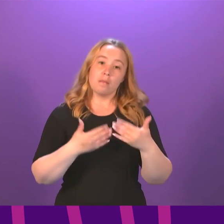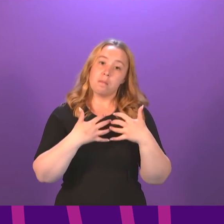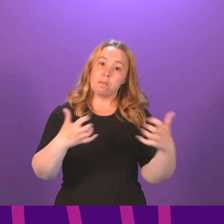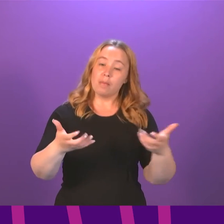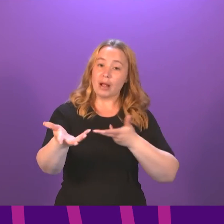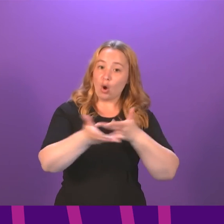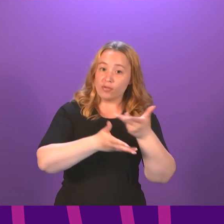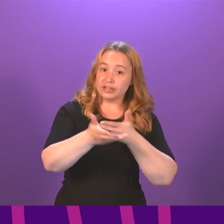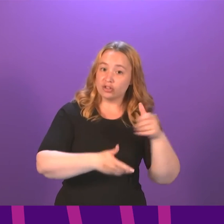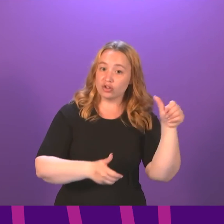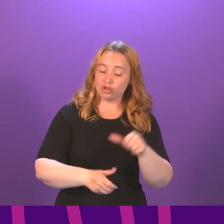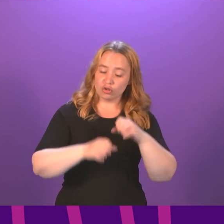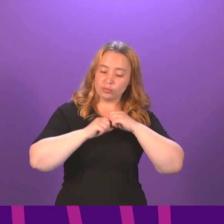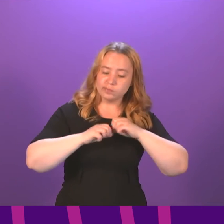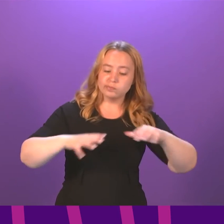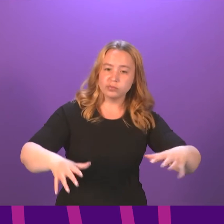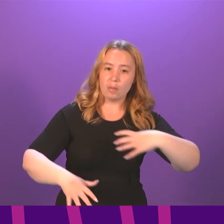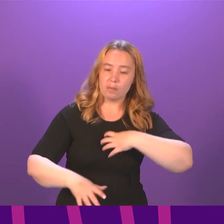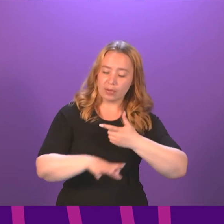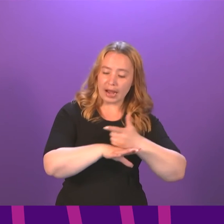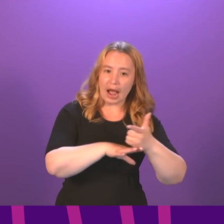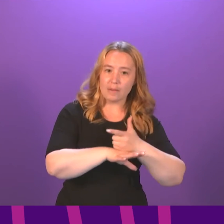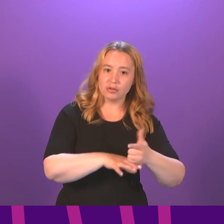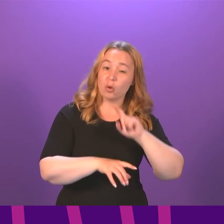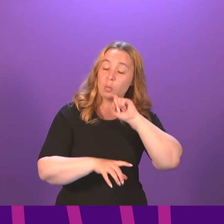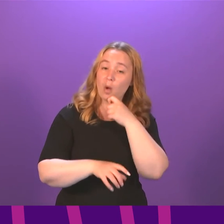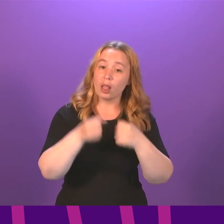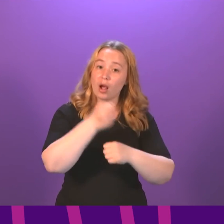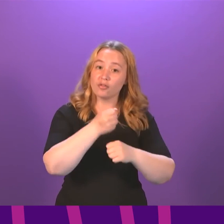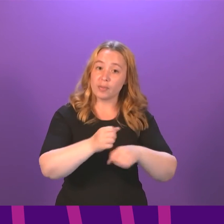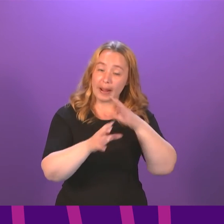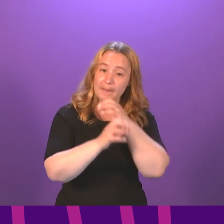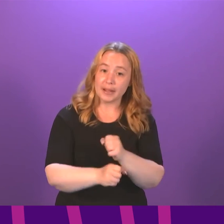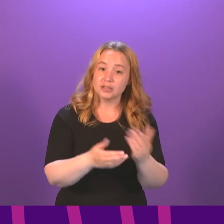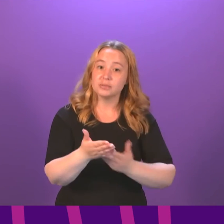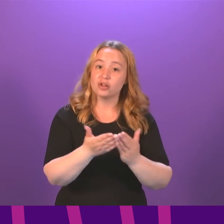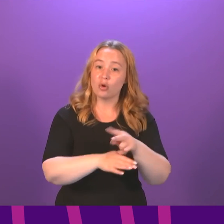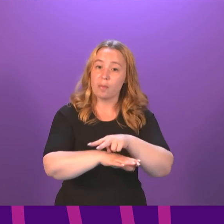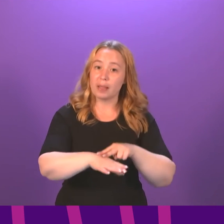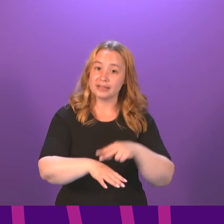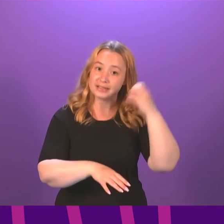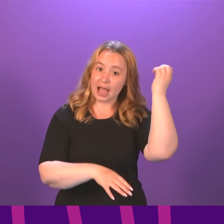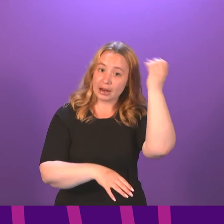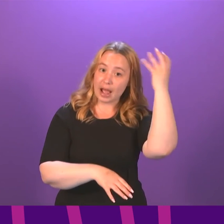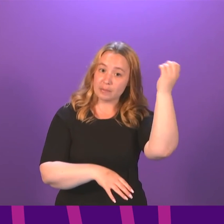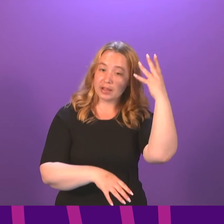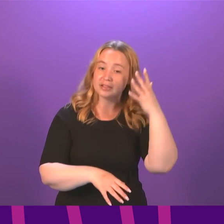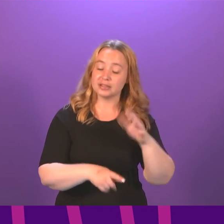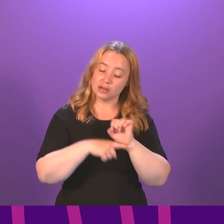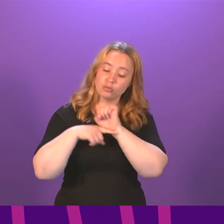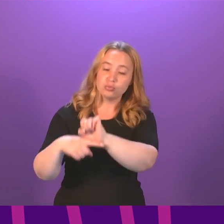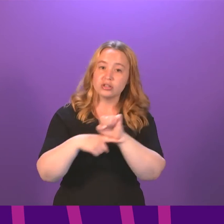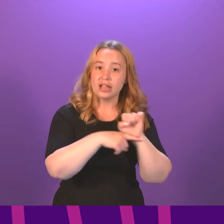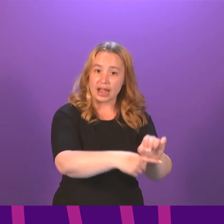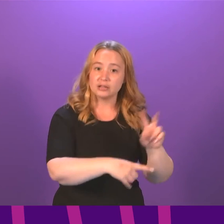back an extended roll out of body cams, will the Scottish Government commit to ensuring Scottish police officers and ambulance crews are given the protection